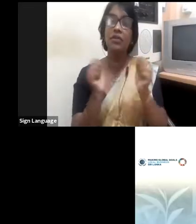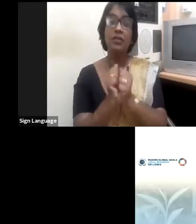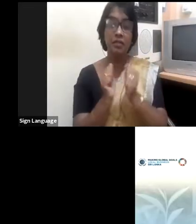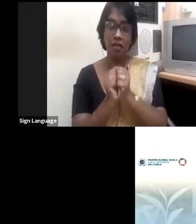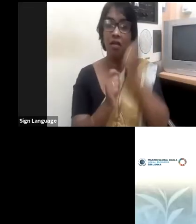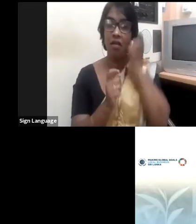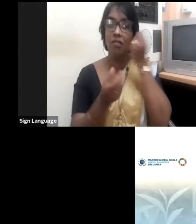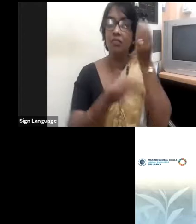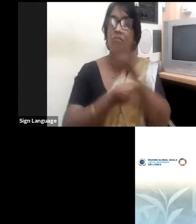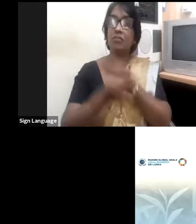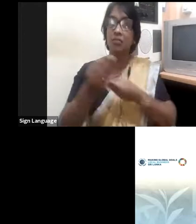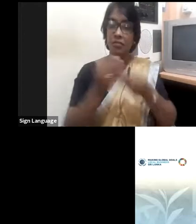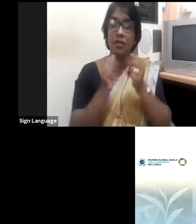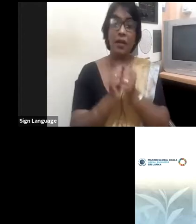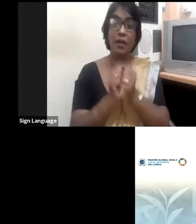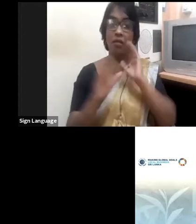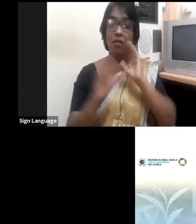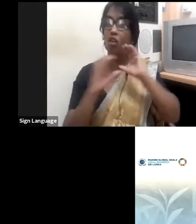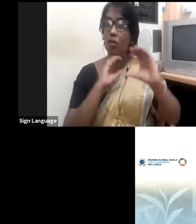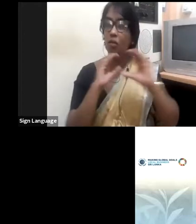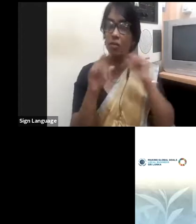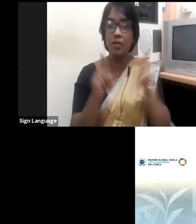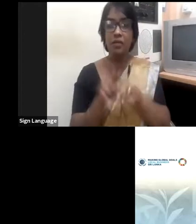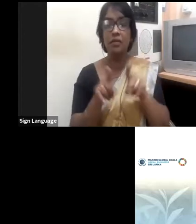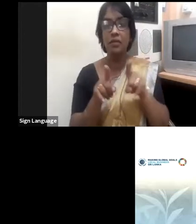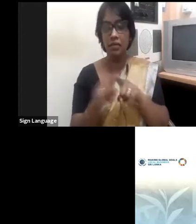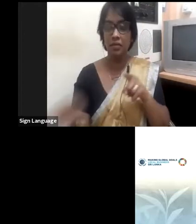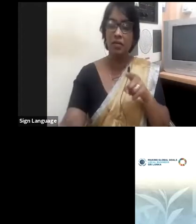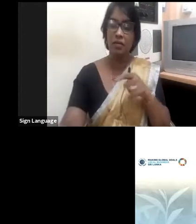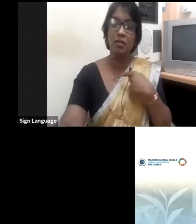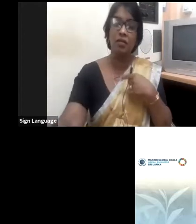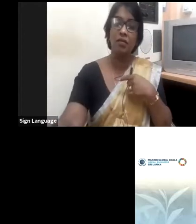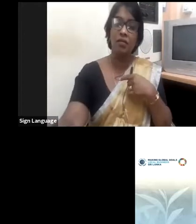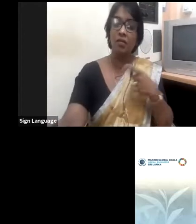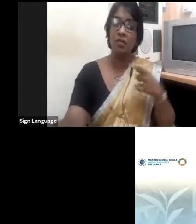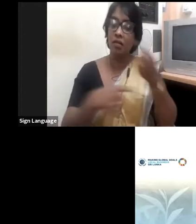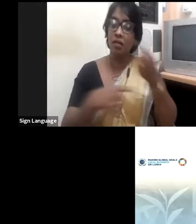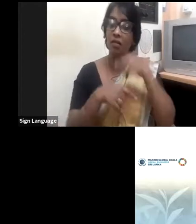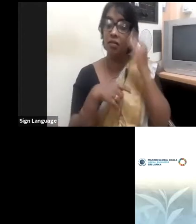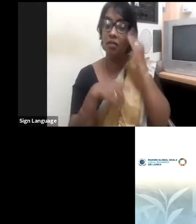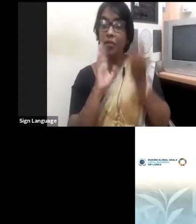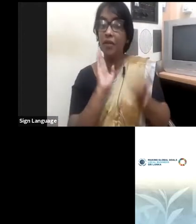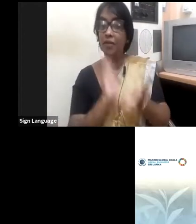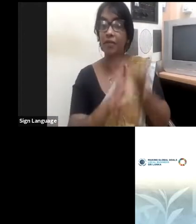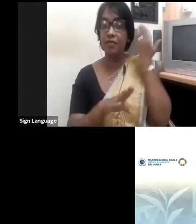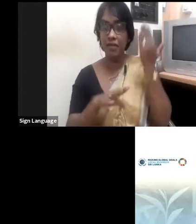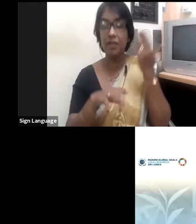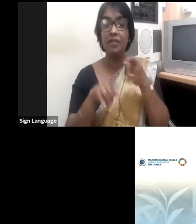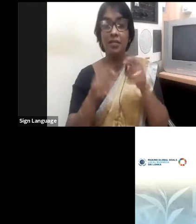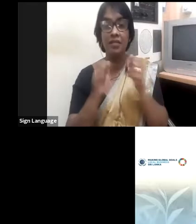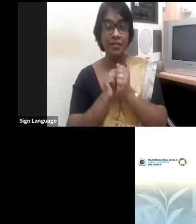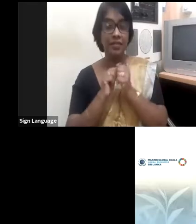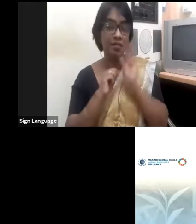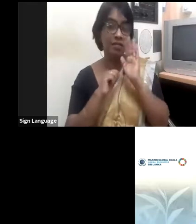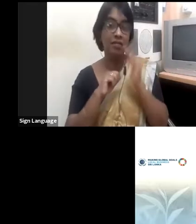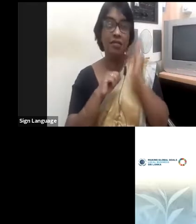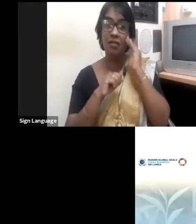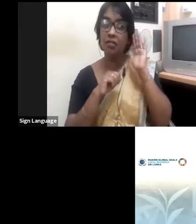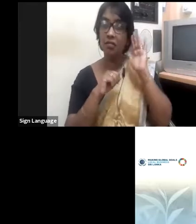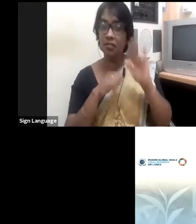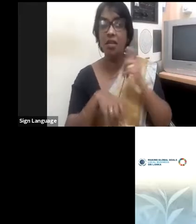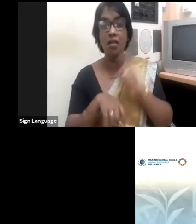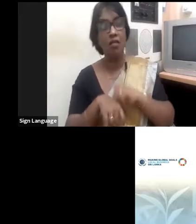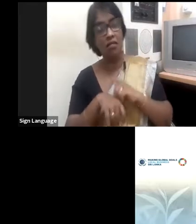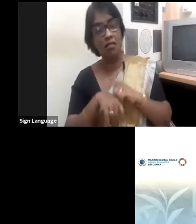think it's comparatively higher than our counterparts. So this allows women to reduce conflicts and